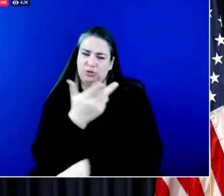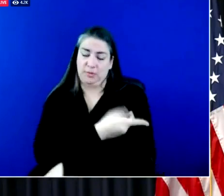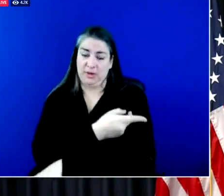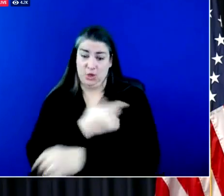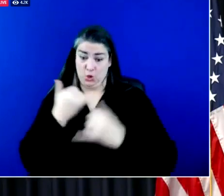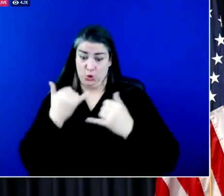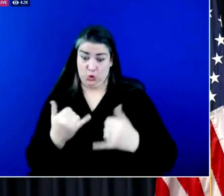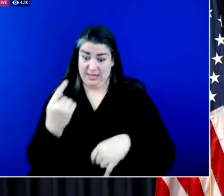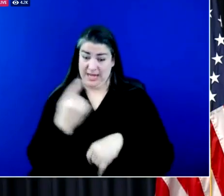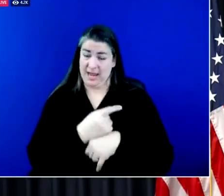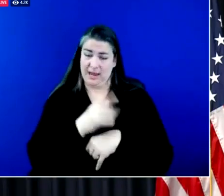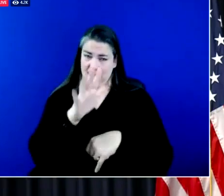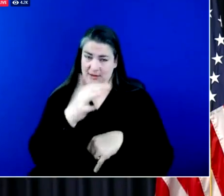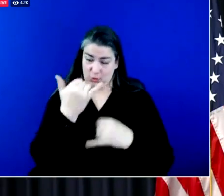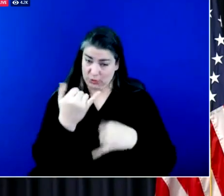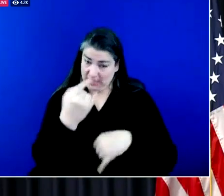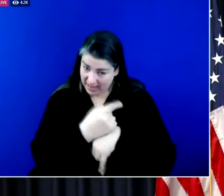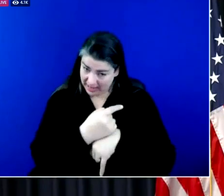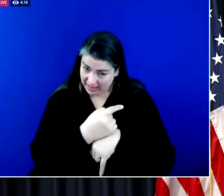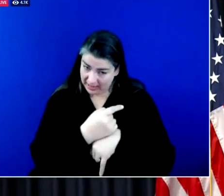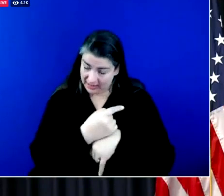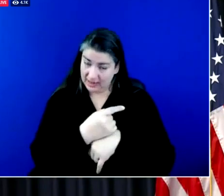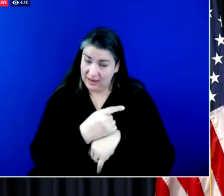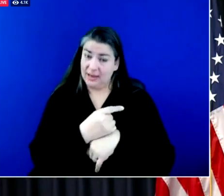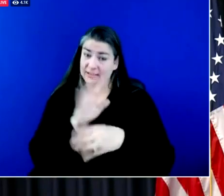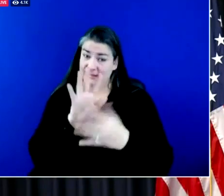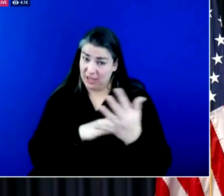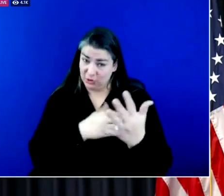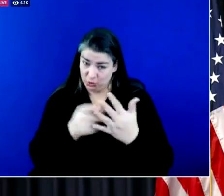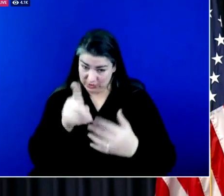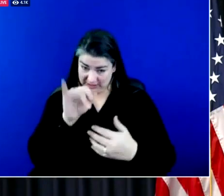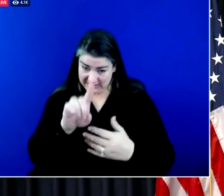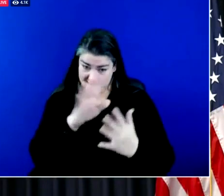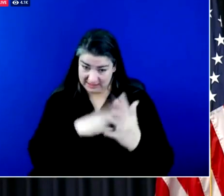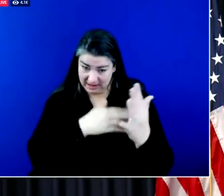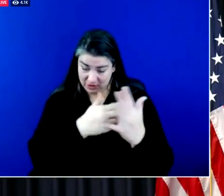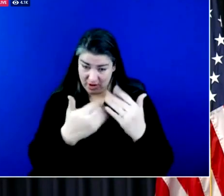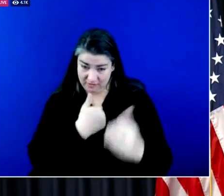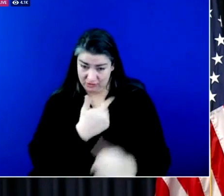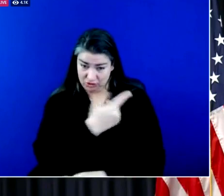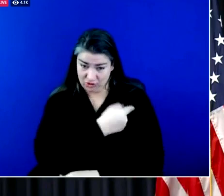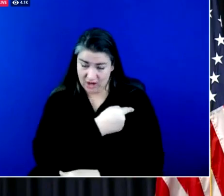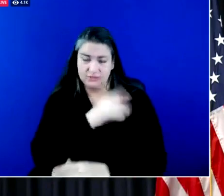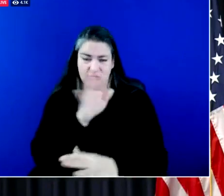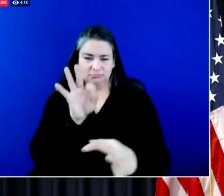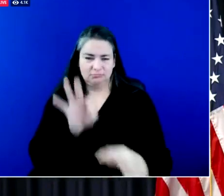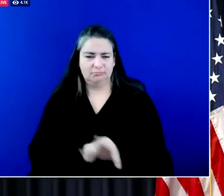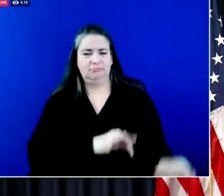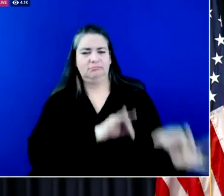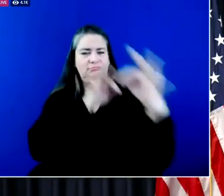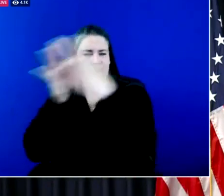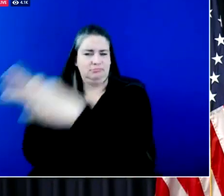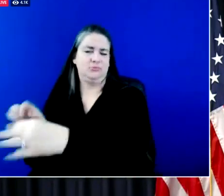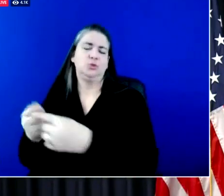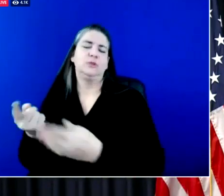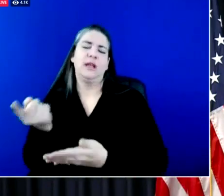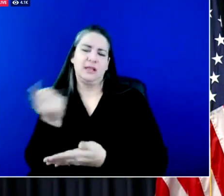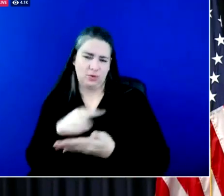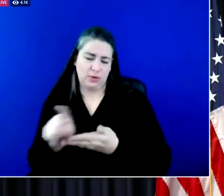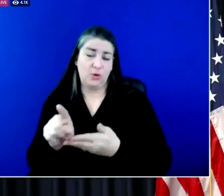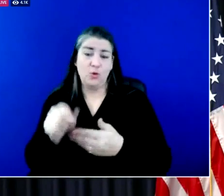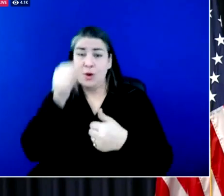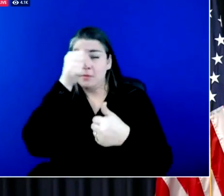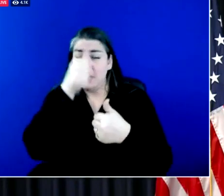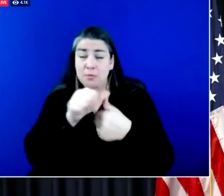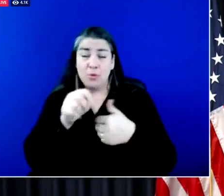next week. So make sure you mask up. You do all those important things to keep yourself safe until then. And remember, we need you to keep doing those